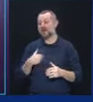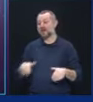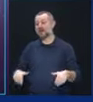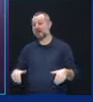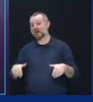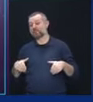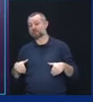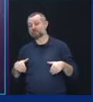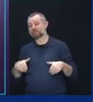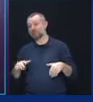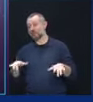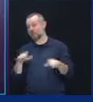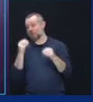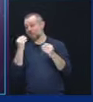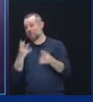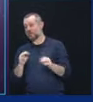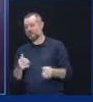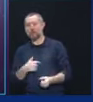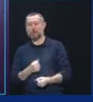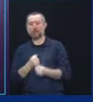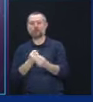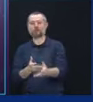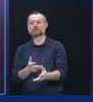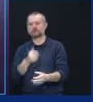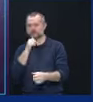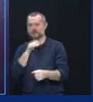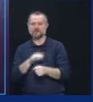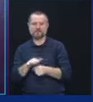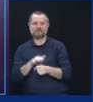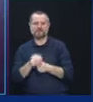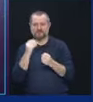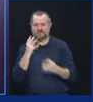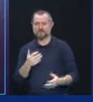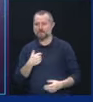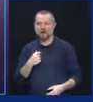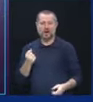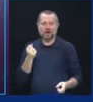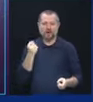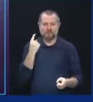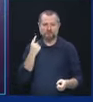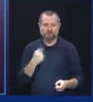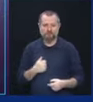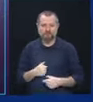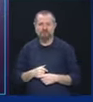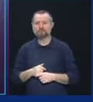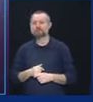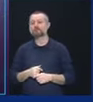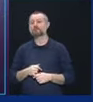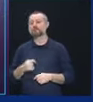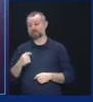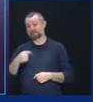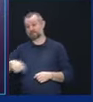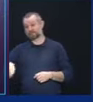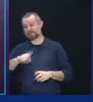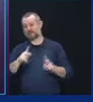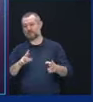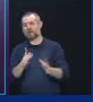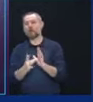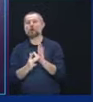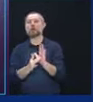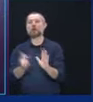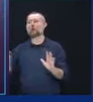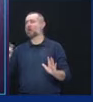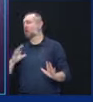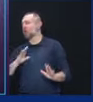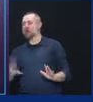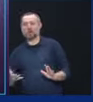not producing enough public information quickly enough. I get that. But then it was exploited with misinformation,